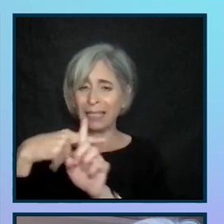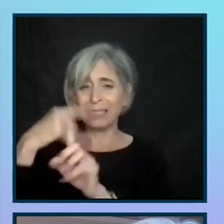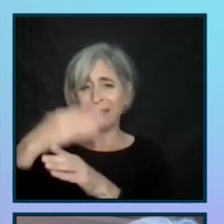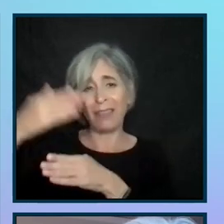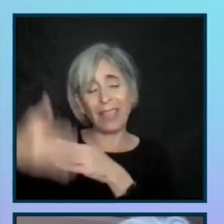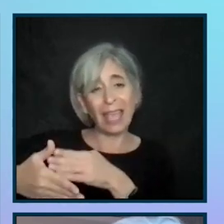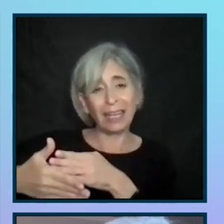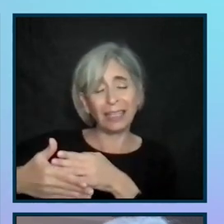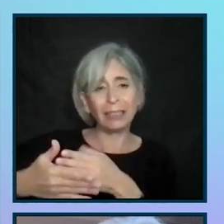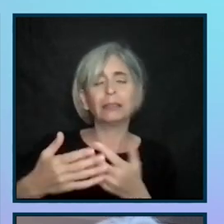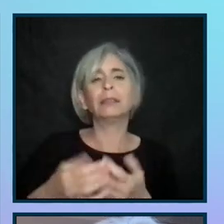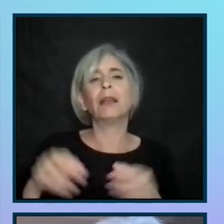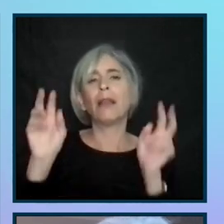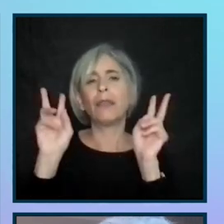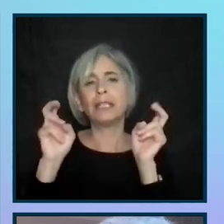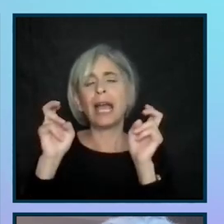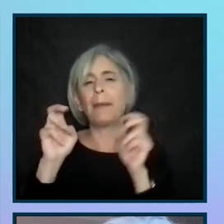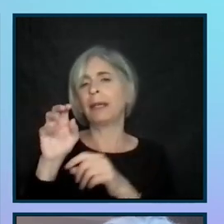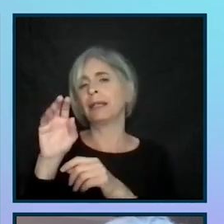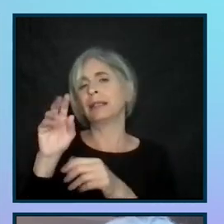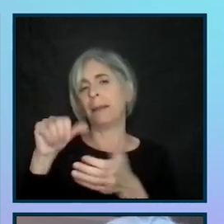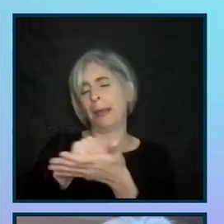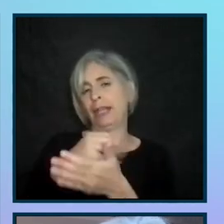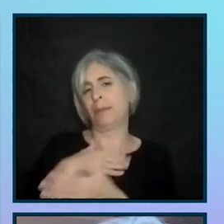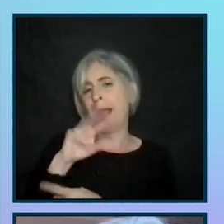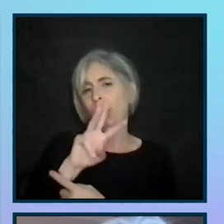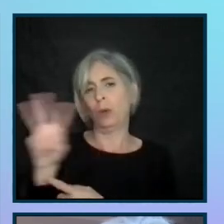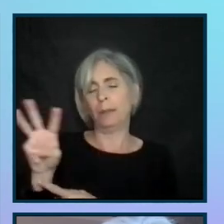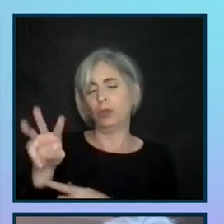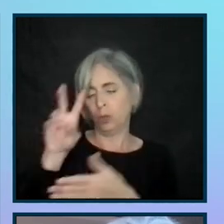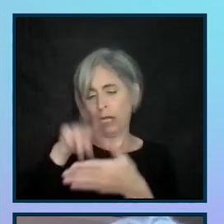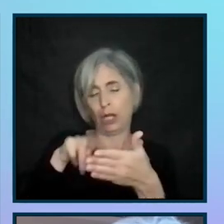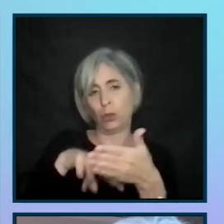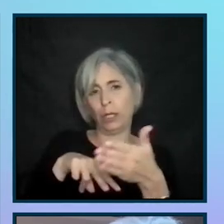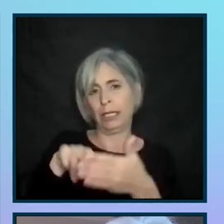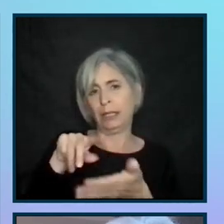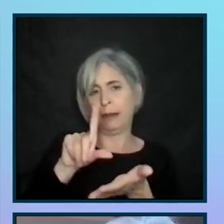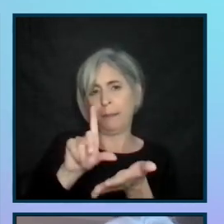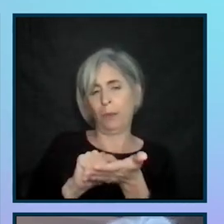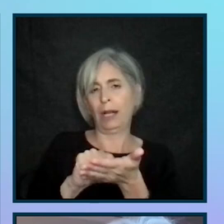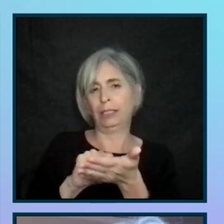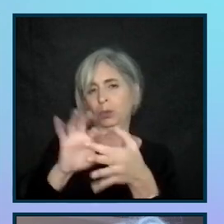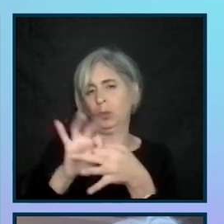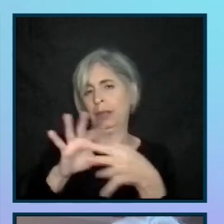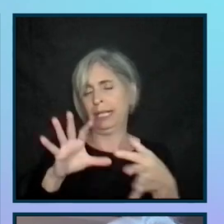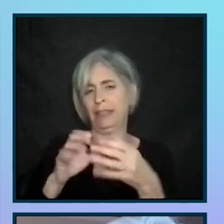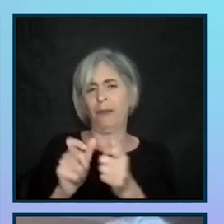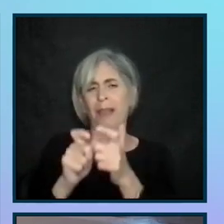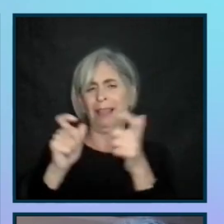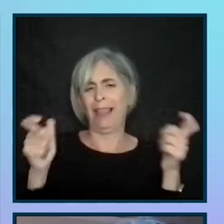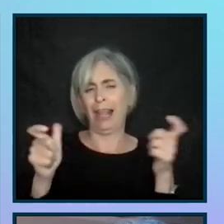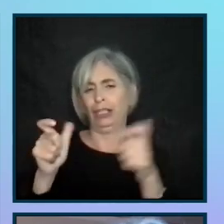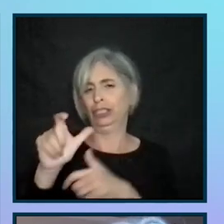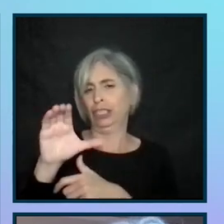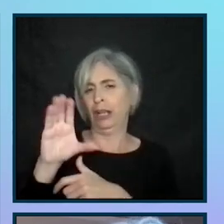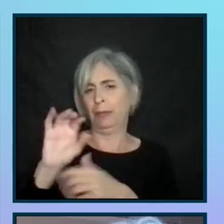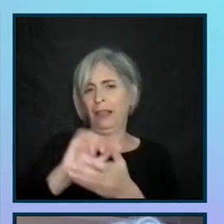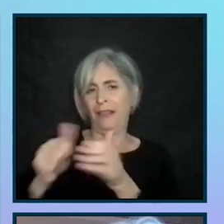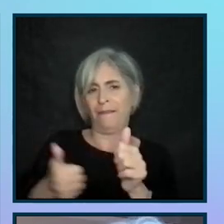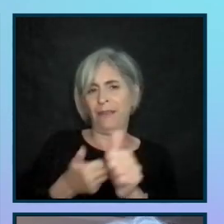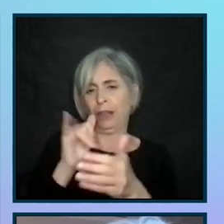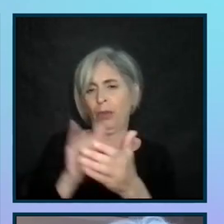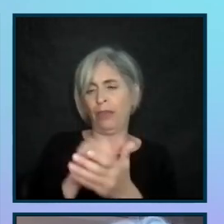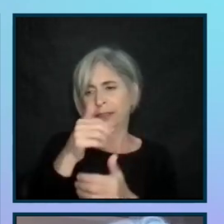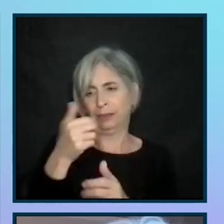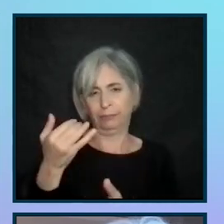end. On the topics page of my website, you can read structured negotiation press releases from many large companies that follow that strategy.